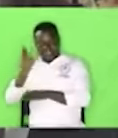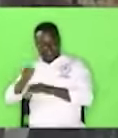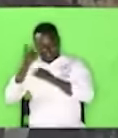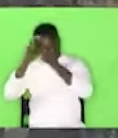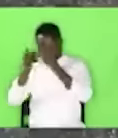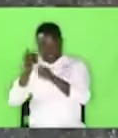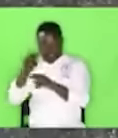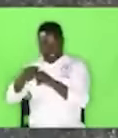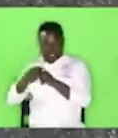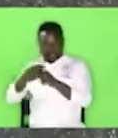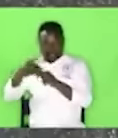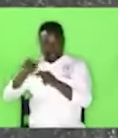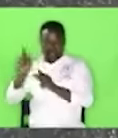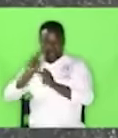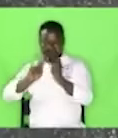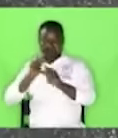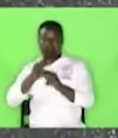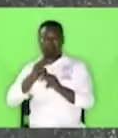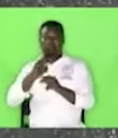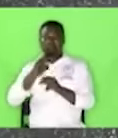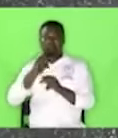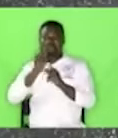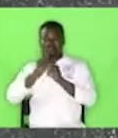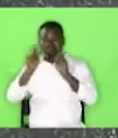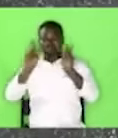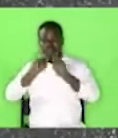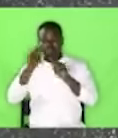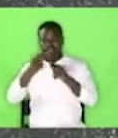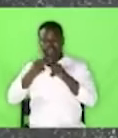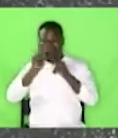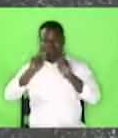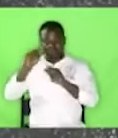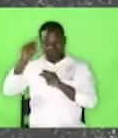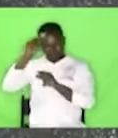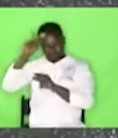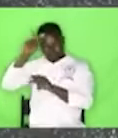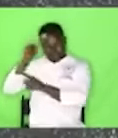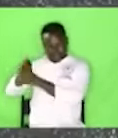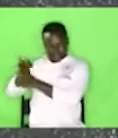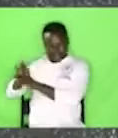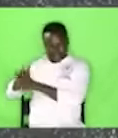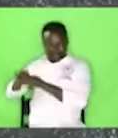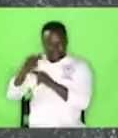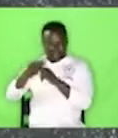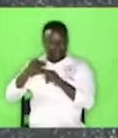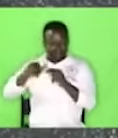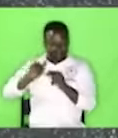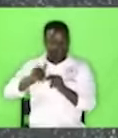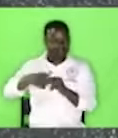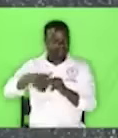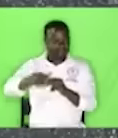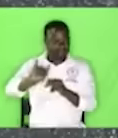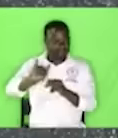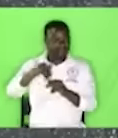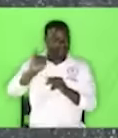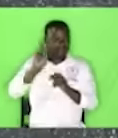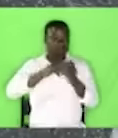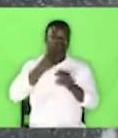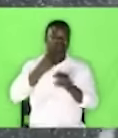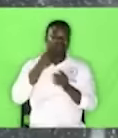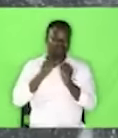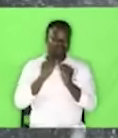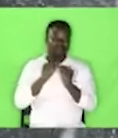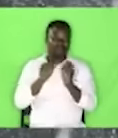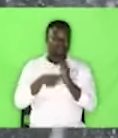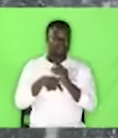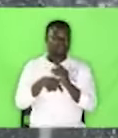of who he was. Nkrumah never dies. How much powerful and honored is